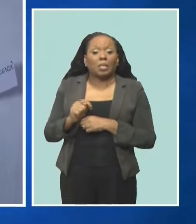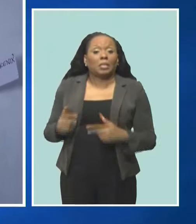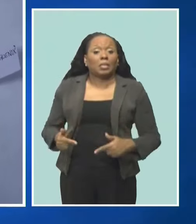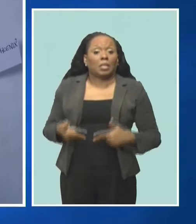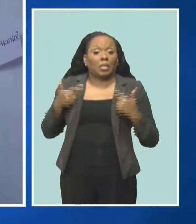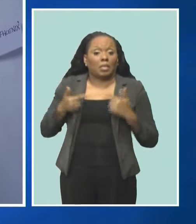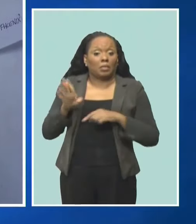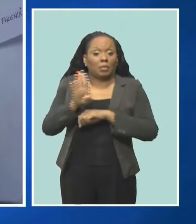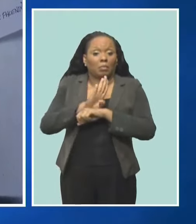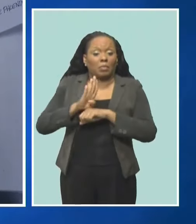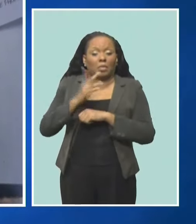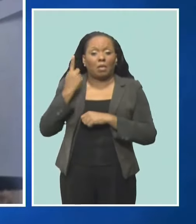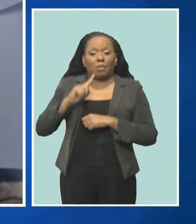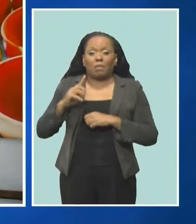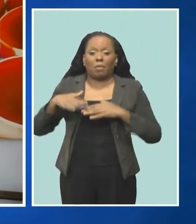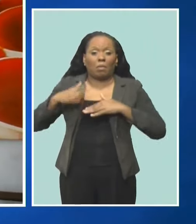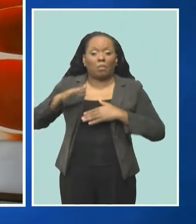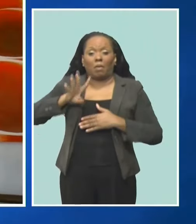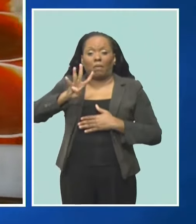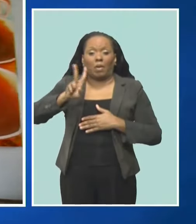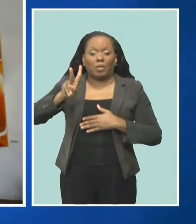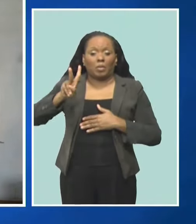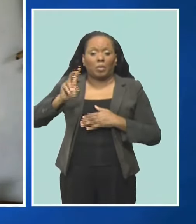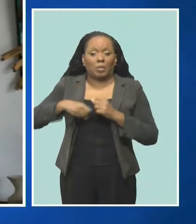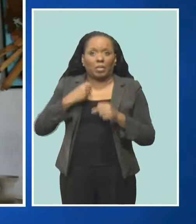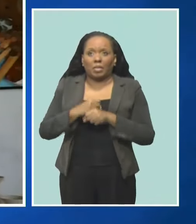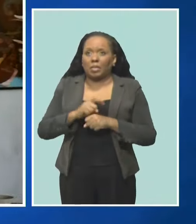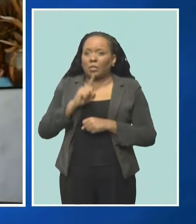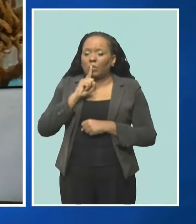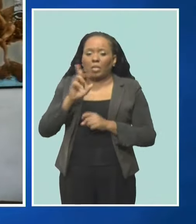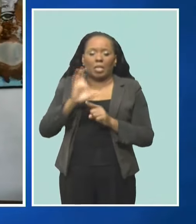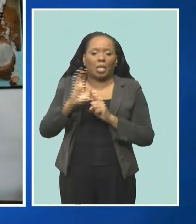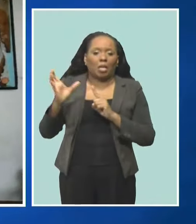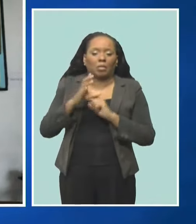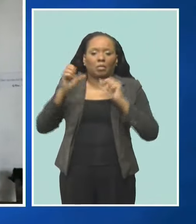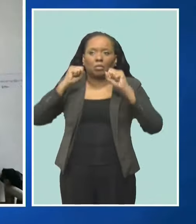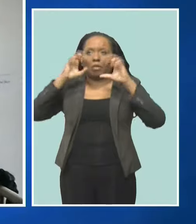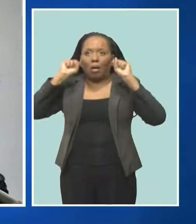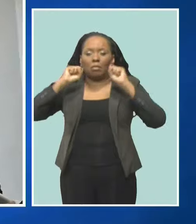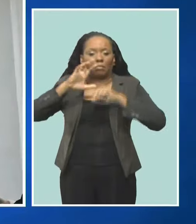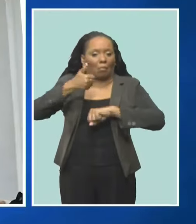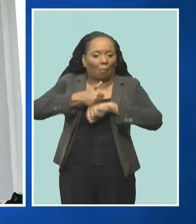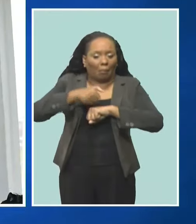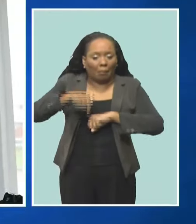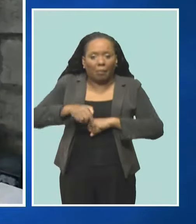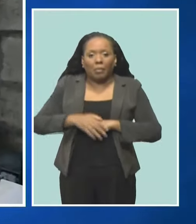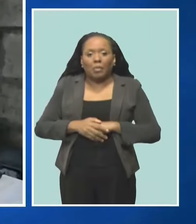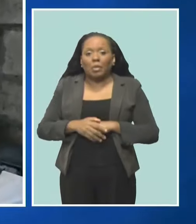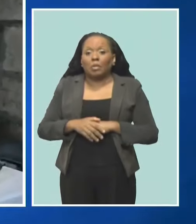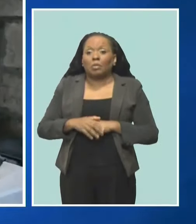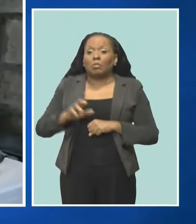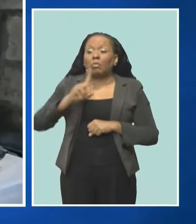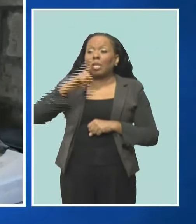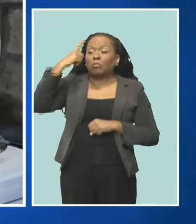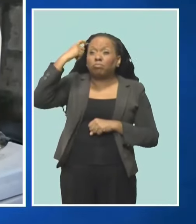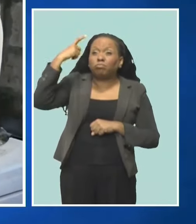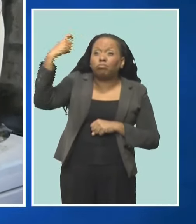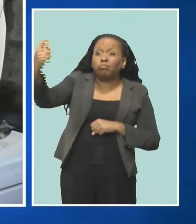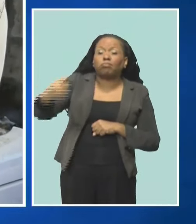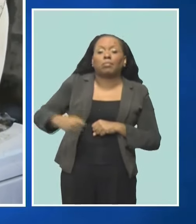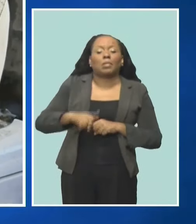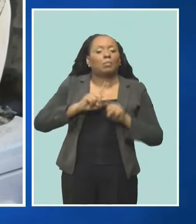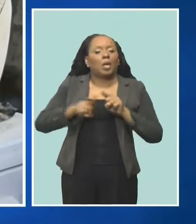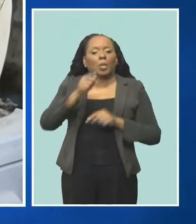tells the Business Report it was a culture shock for her setting up here. Call it a long-time dream, she says she has been